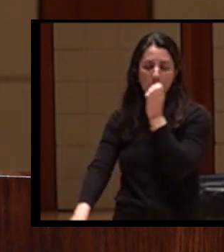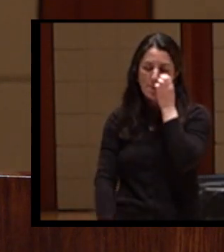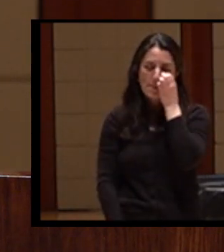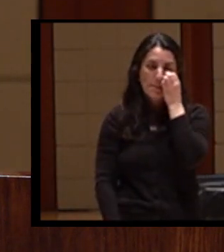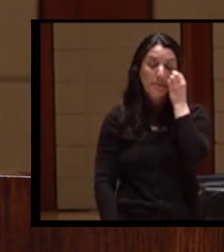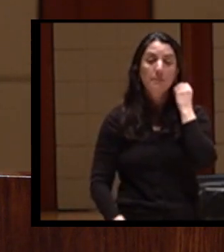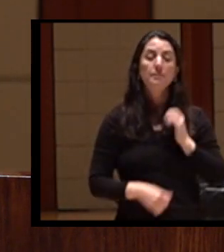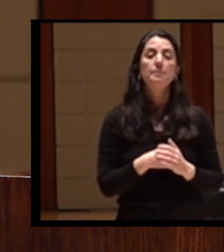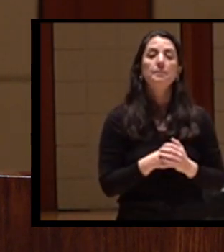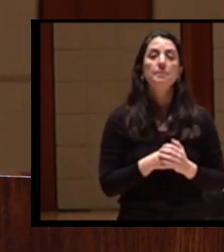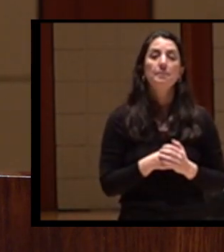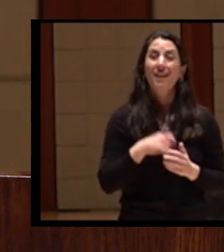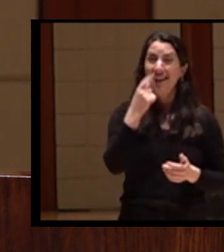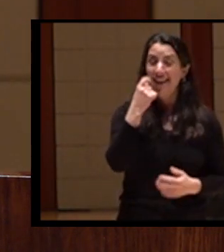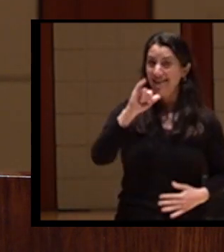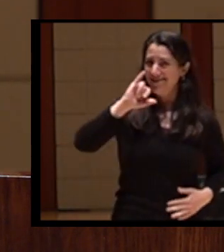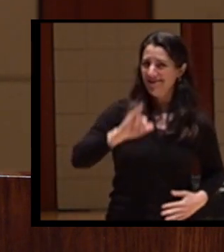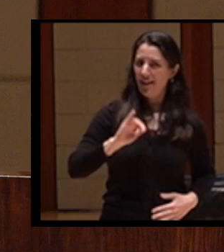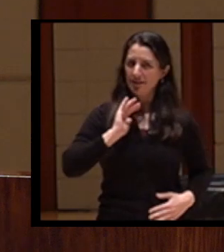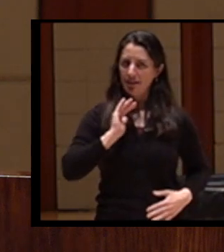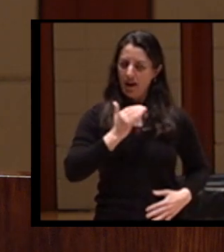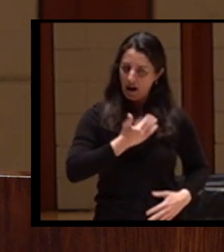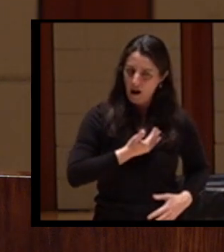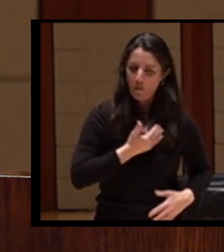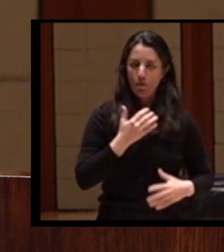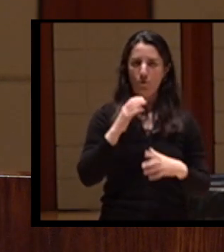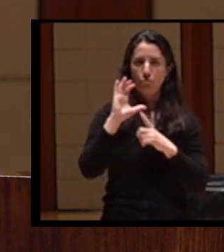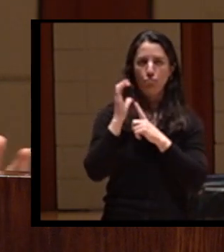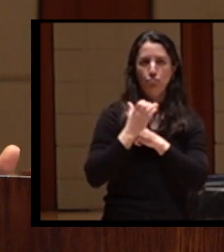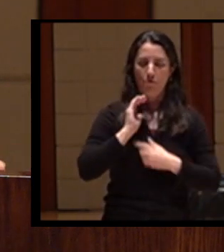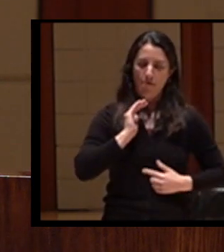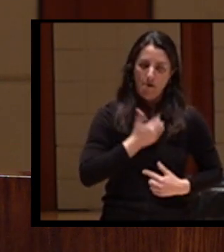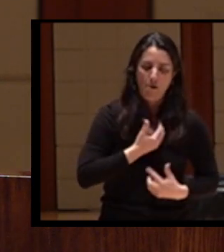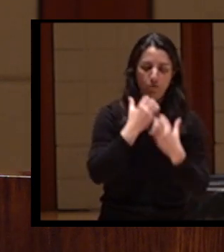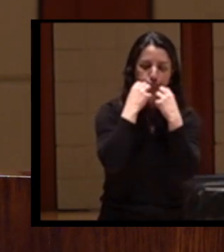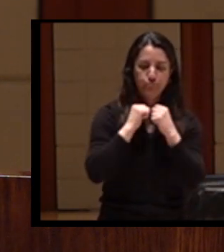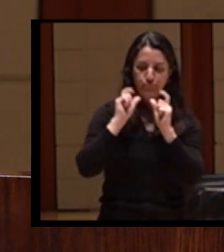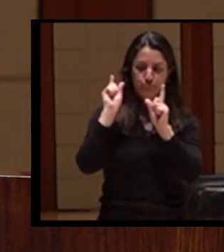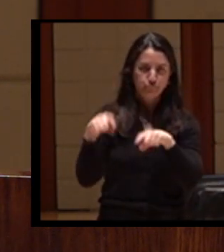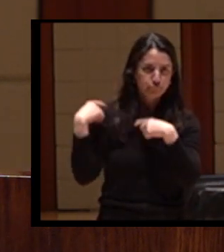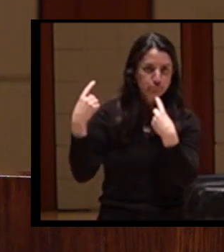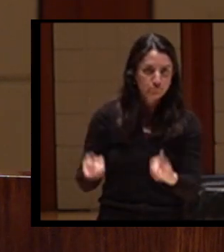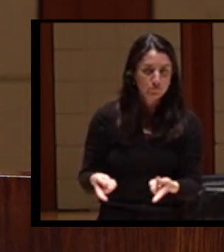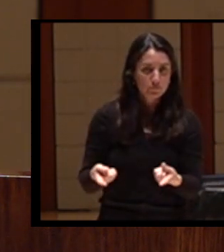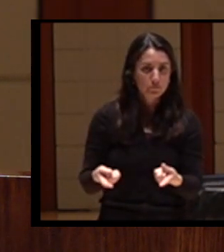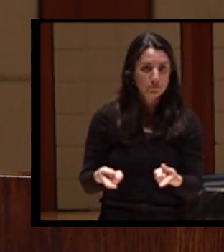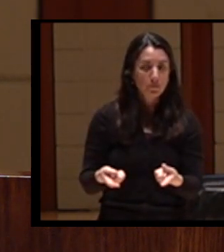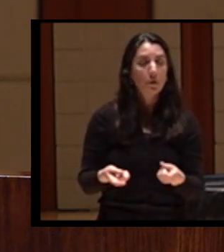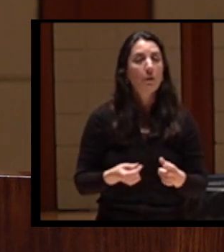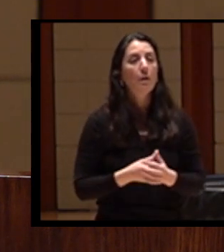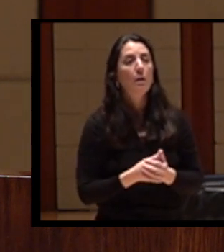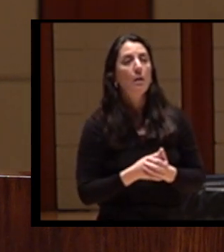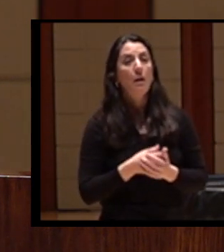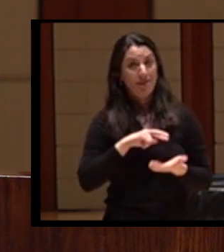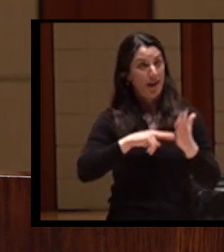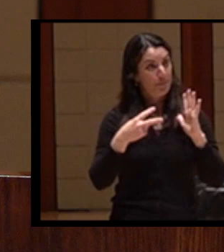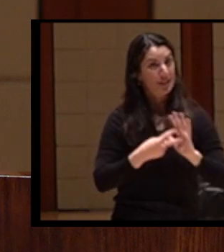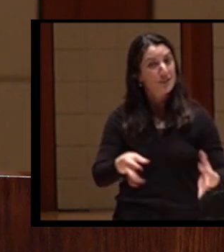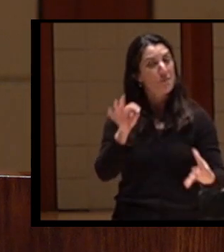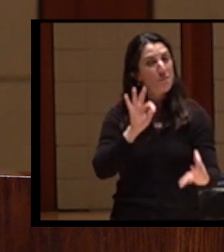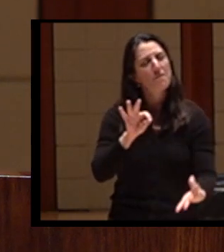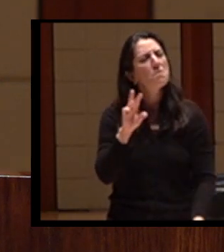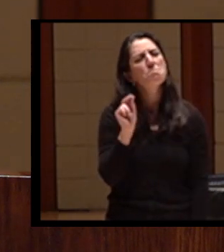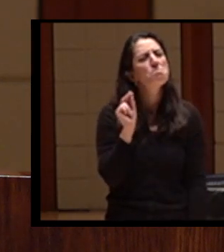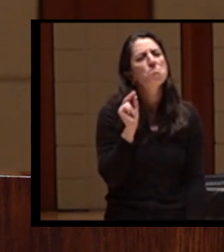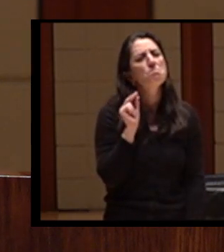romanticize Aboriginal times, but for the Yurok people it was pretty good. Our Aboriginal territory included almost